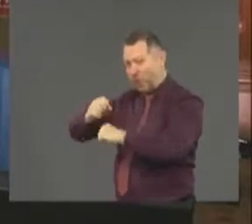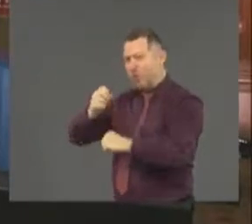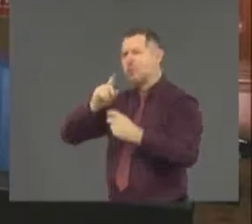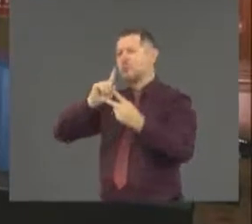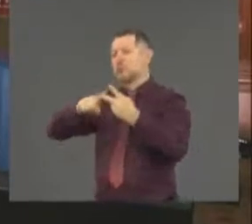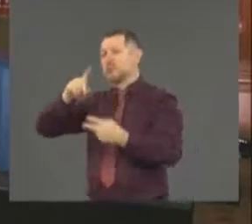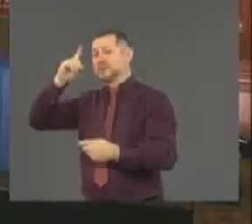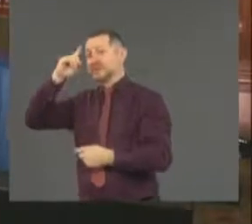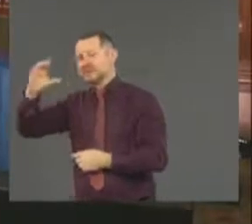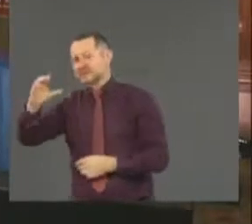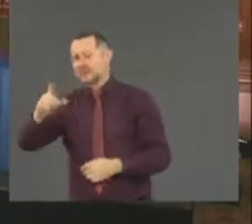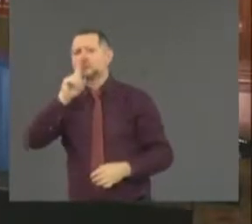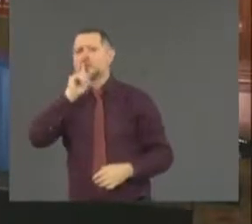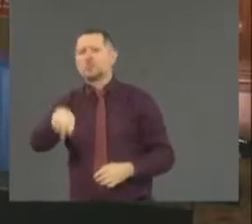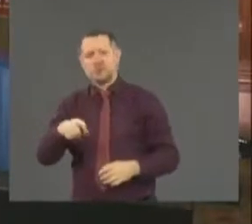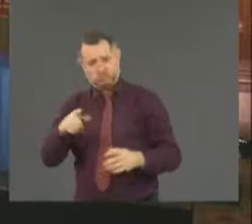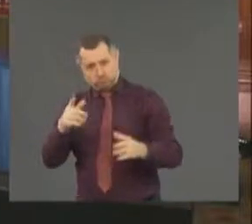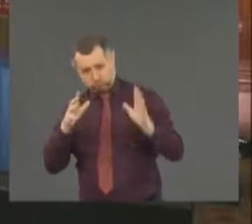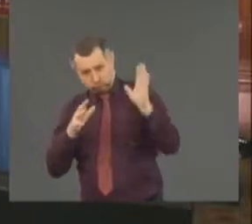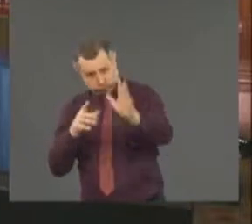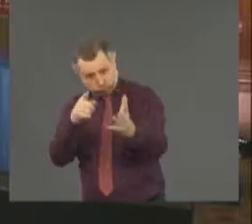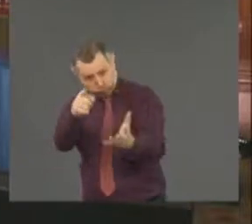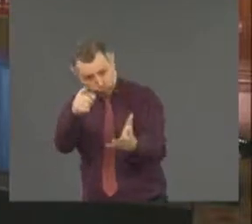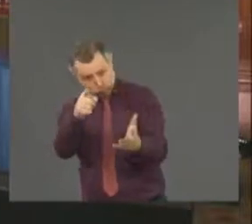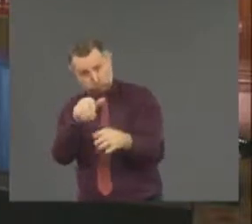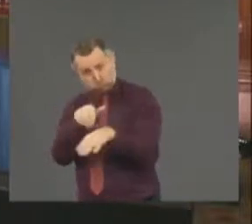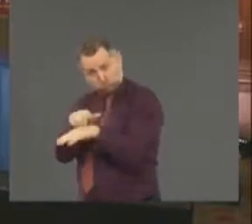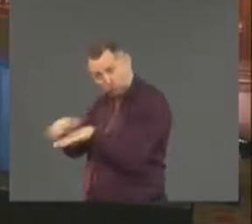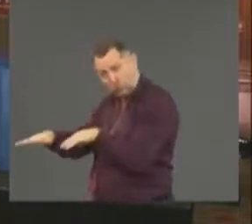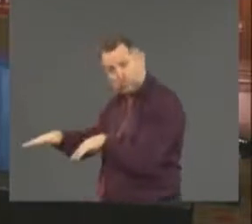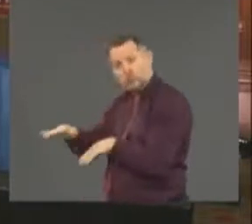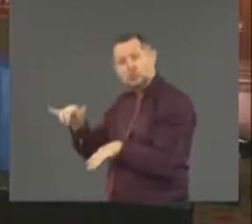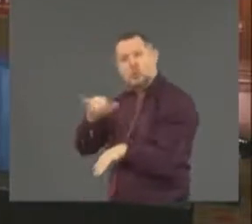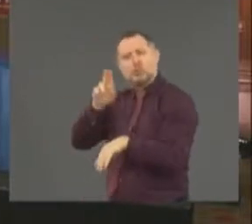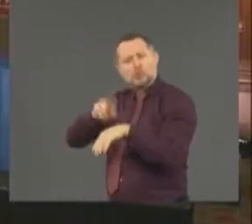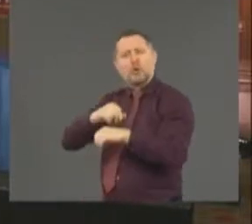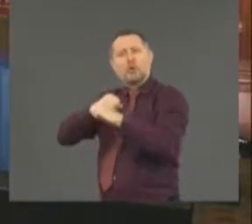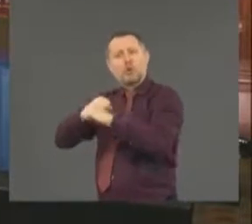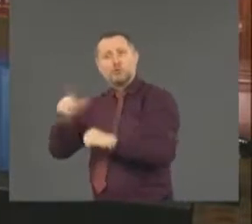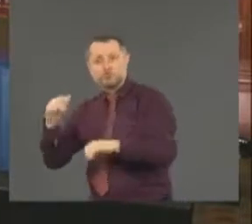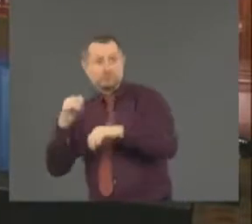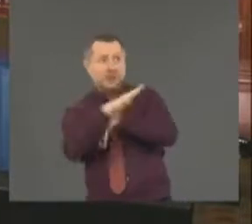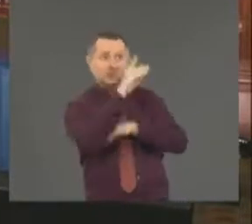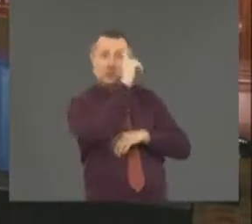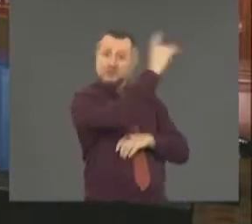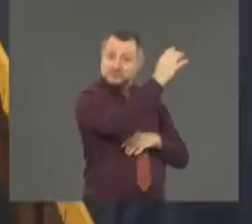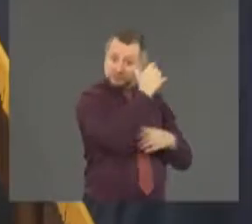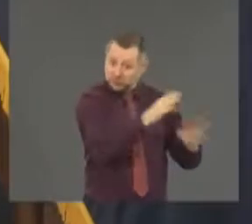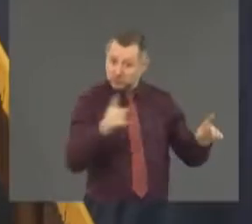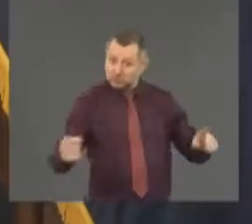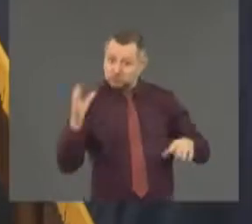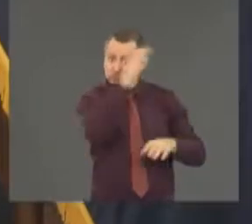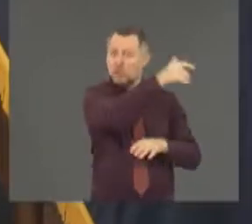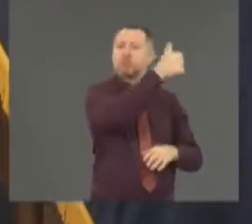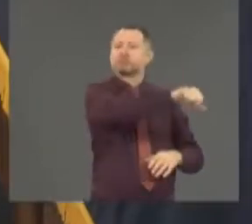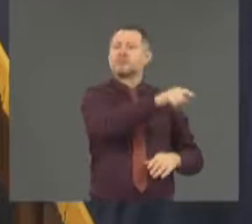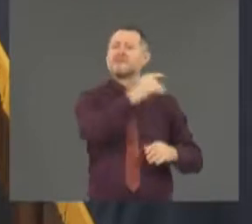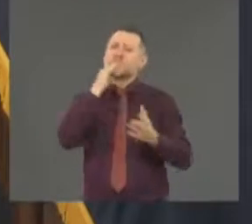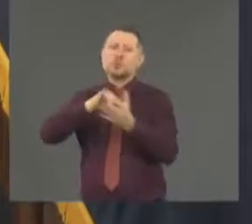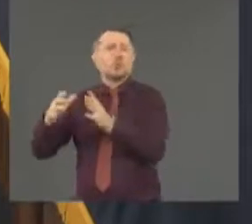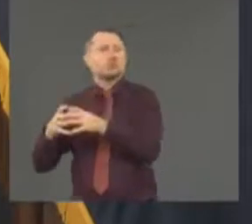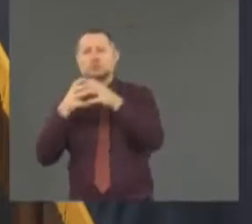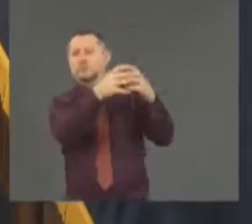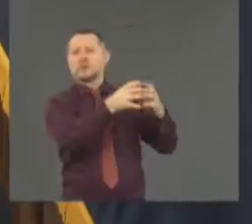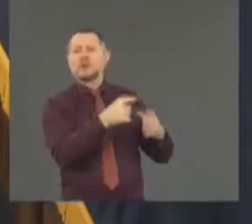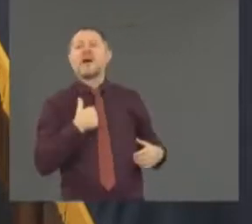why? If you denied the request, why was that decision? We have the National Guard in this state on standby if we need